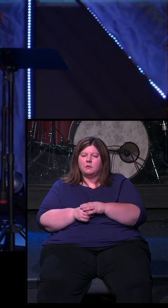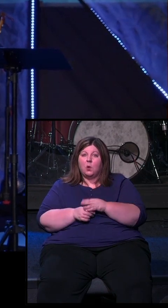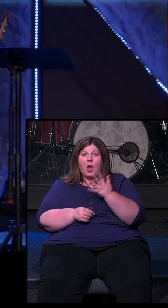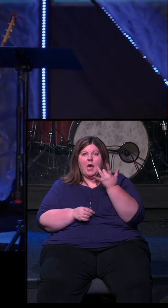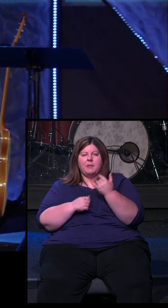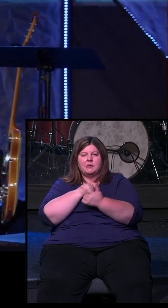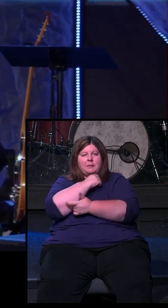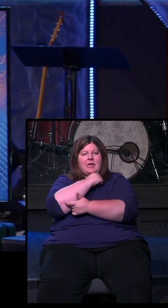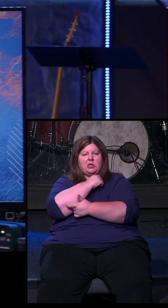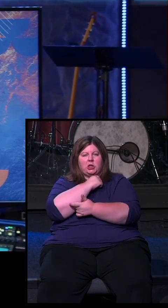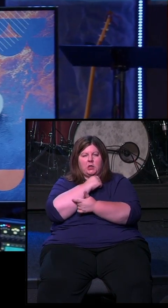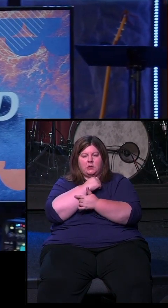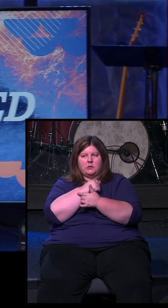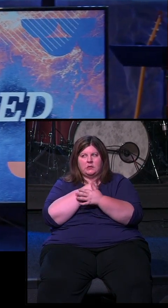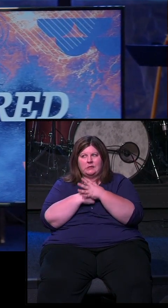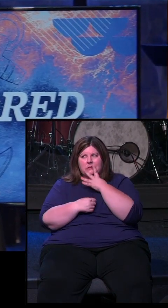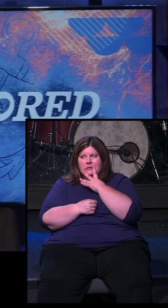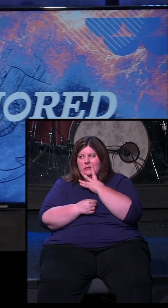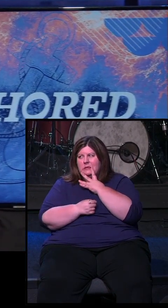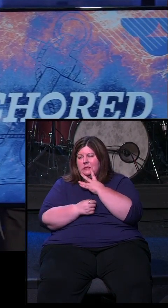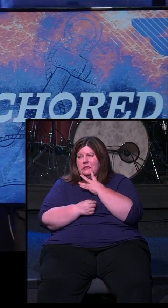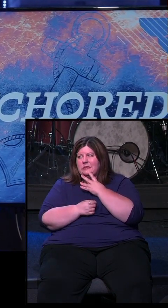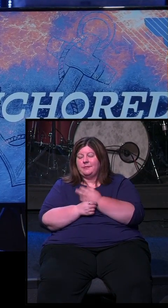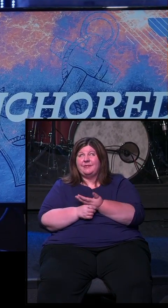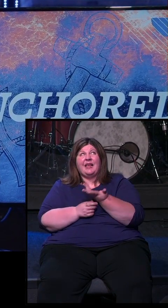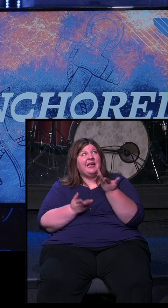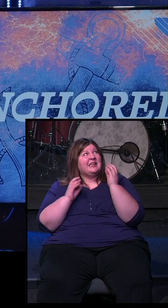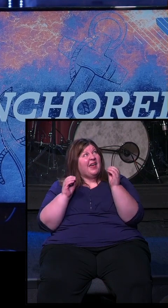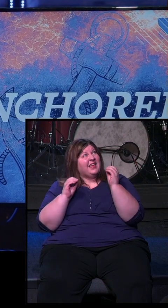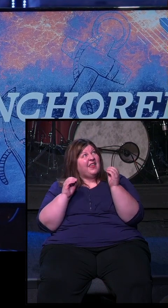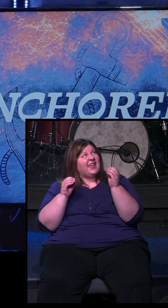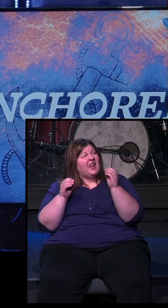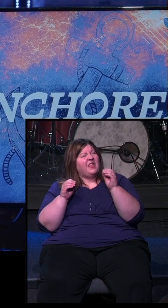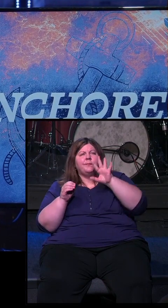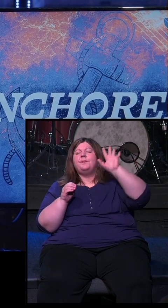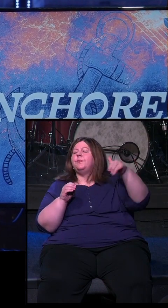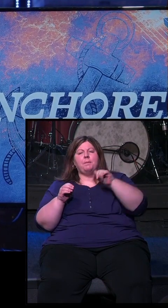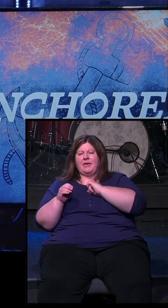becomes, maybe I should just take matters into my own hands. Right?